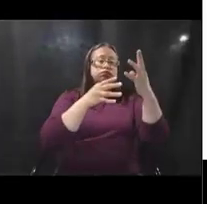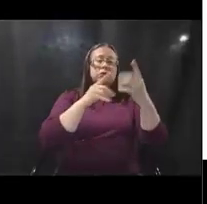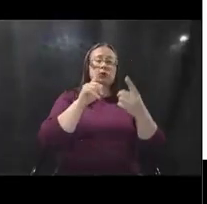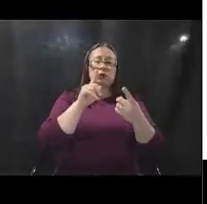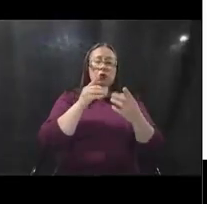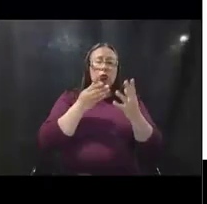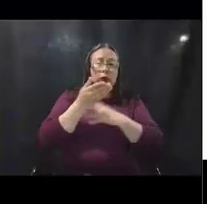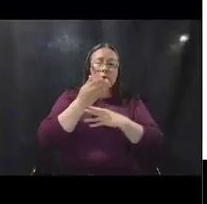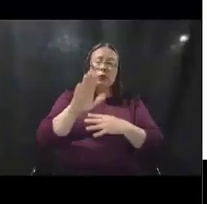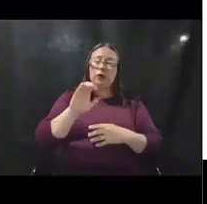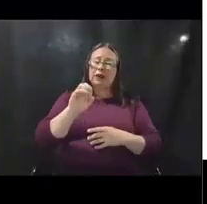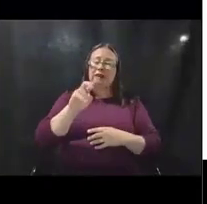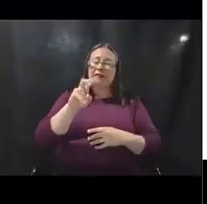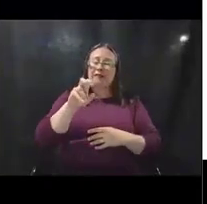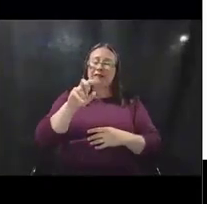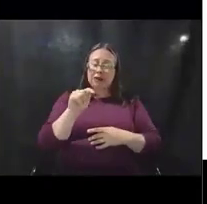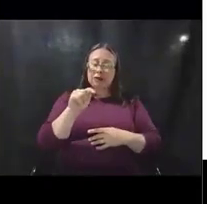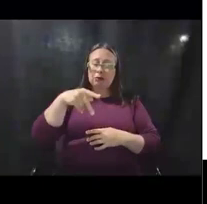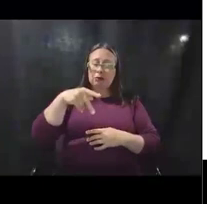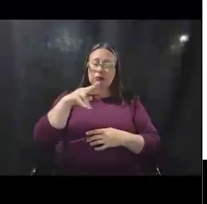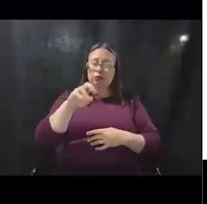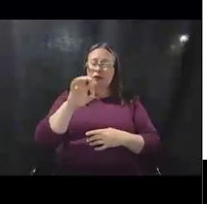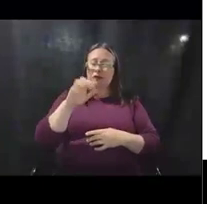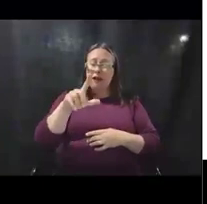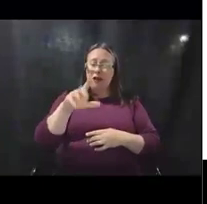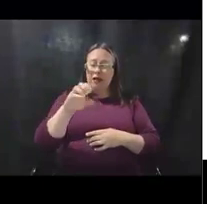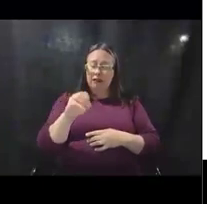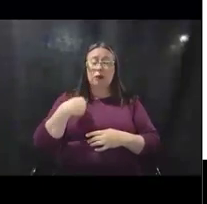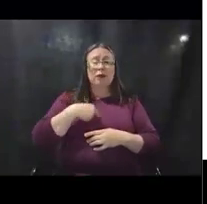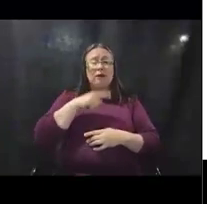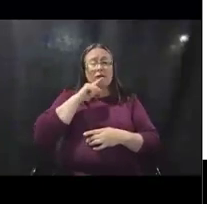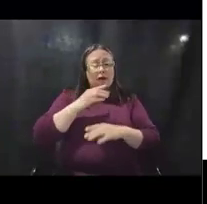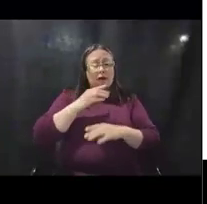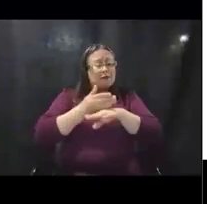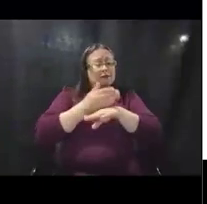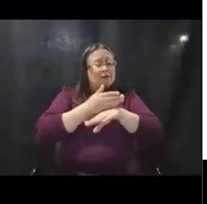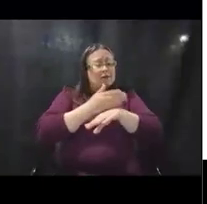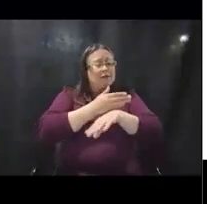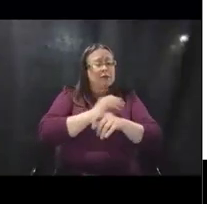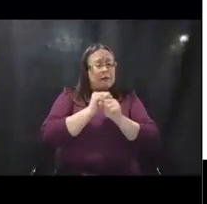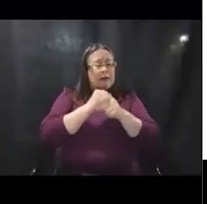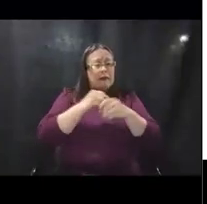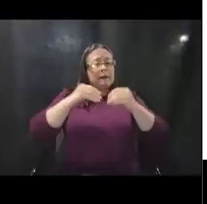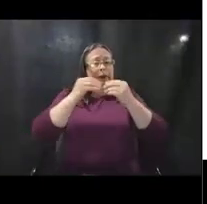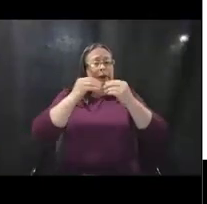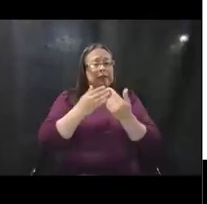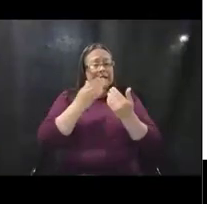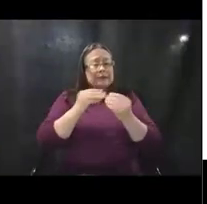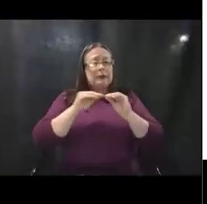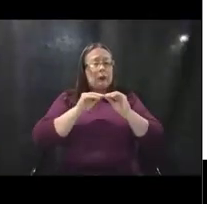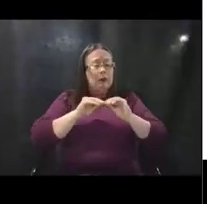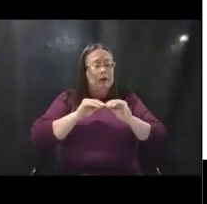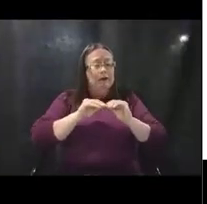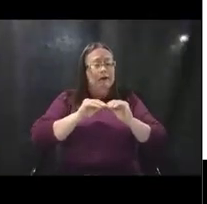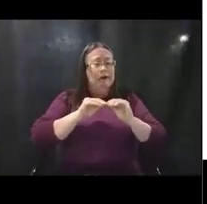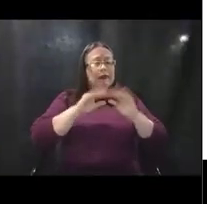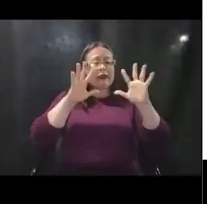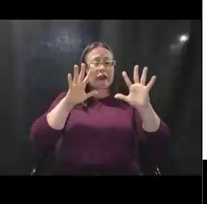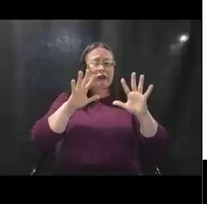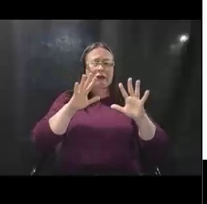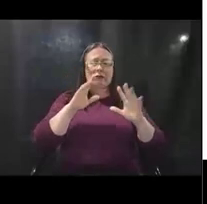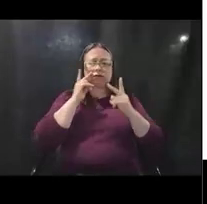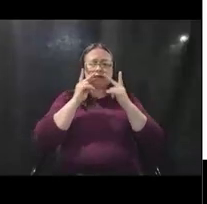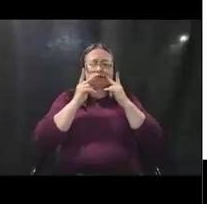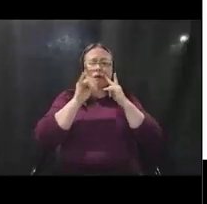profile. We are making enhancements to grants portal to make it a little bit easier and clearer to see where exactly